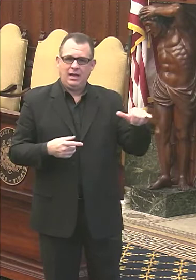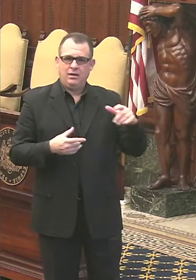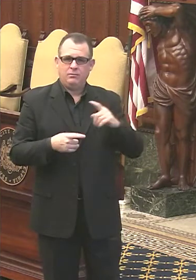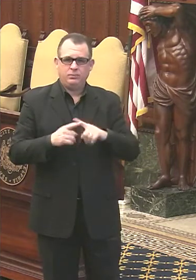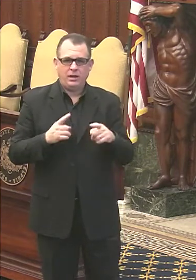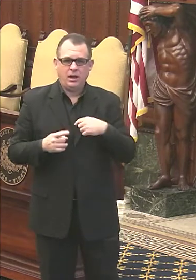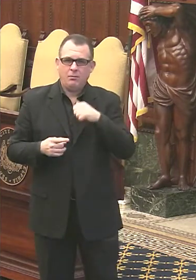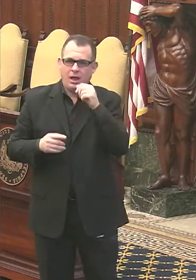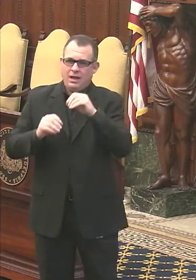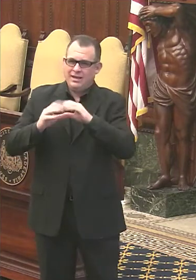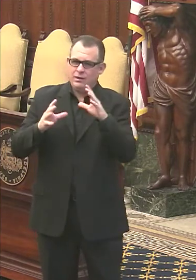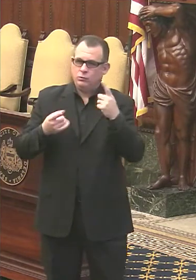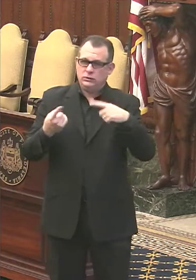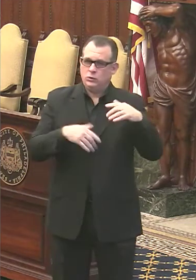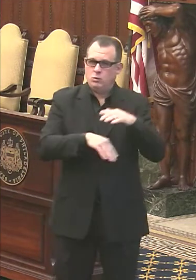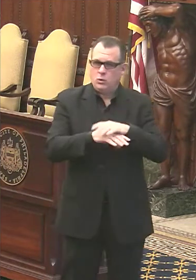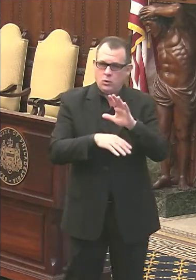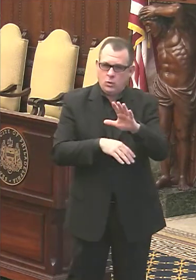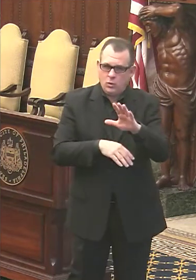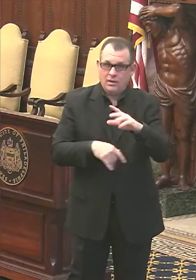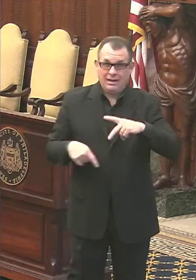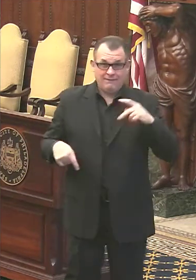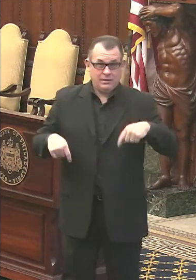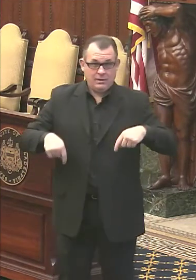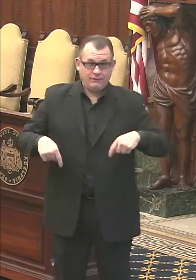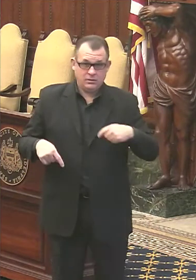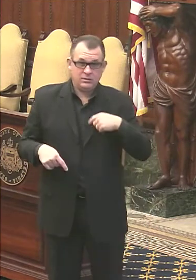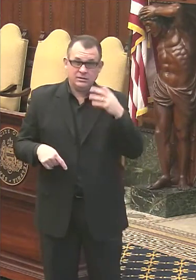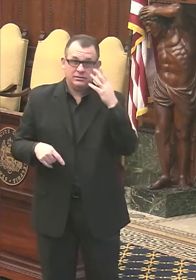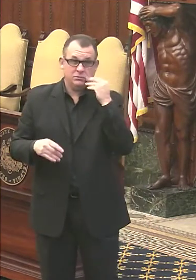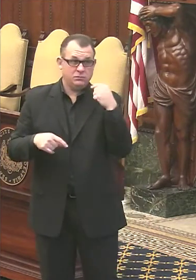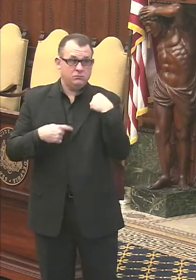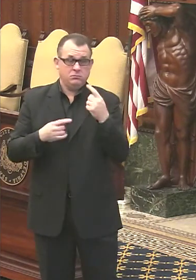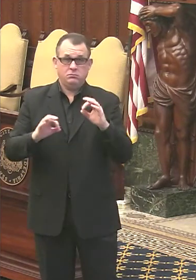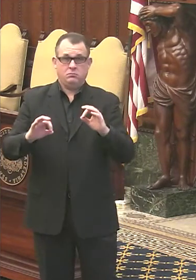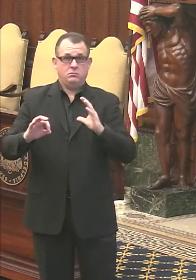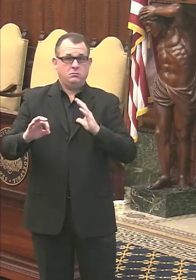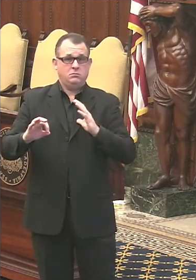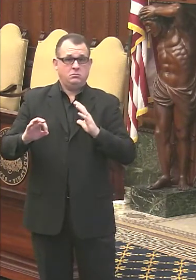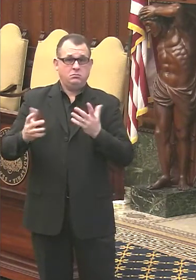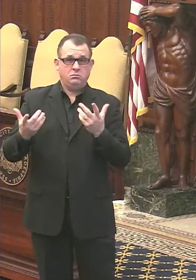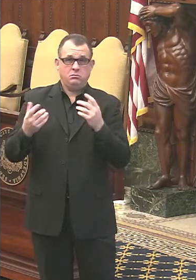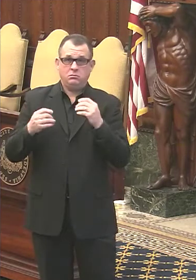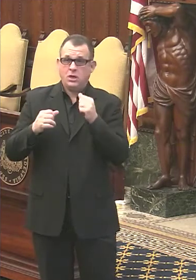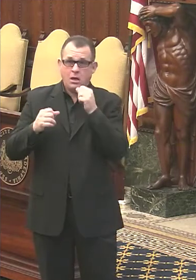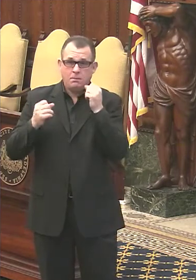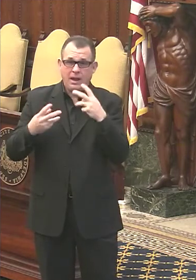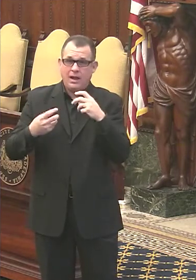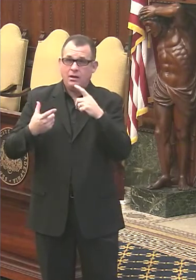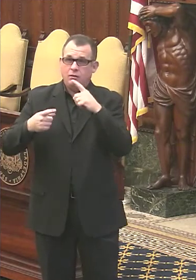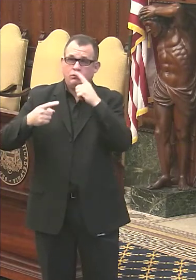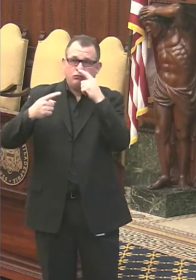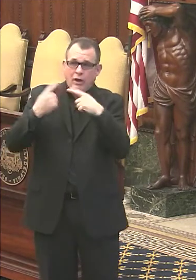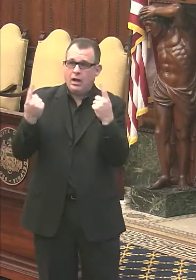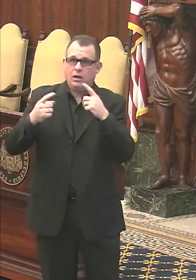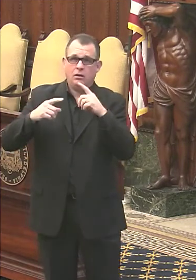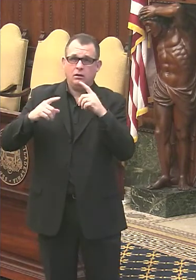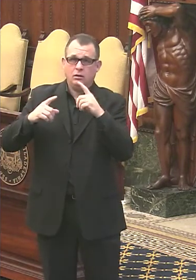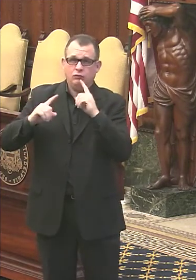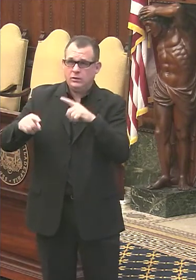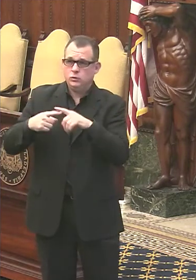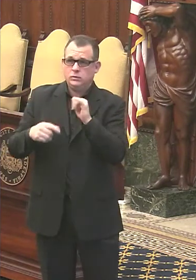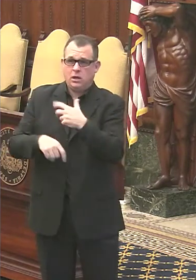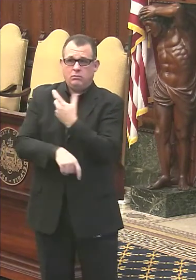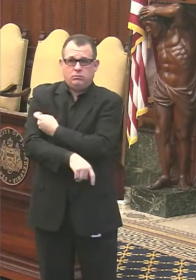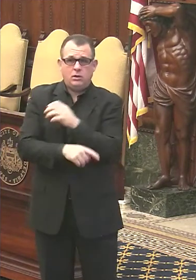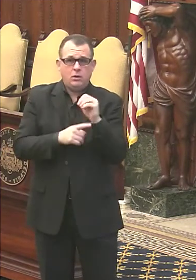what's happening there, but here in Philadelphia, our experience has been quite good. We have not had a large number of allergic reactions. And we don't think that we should stop based upon that.